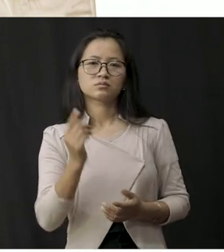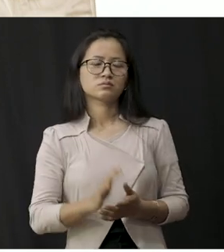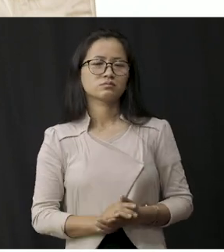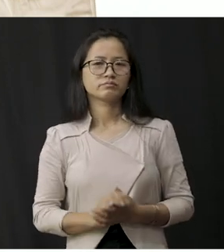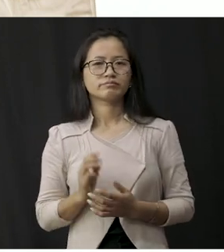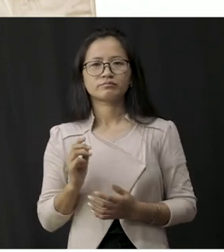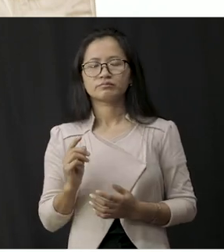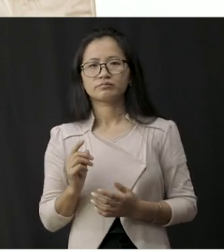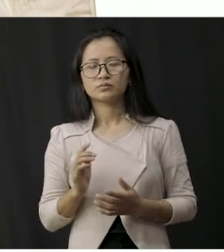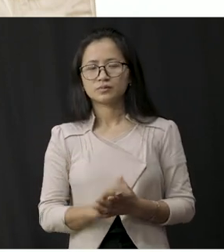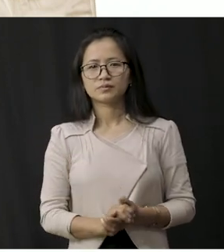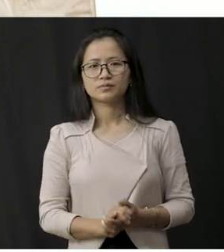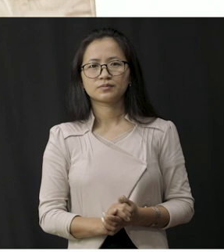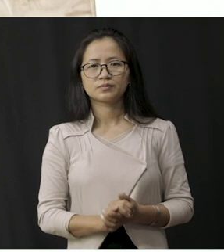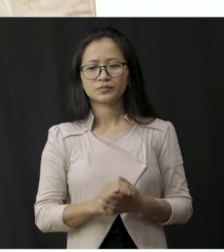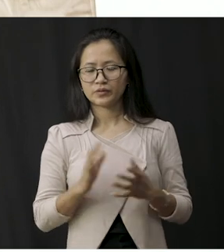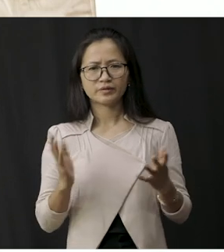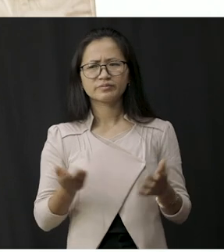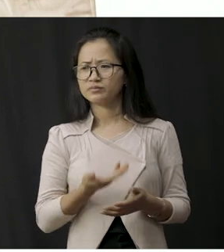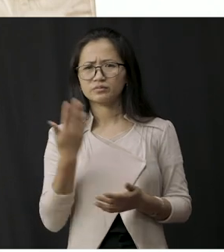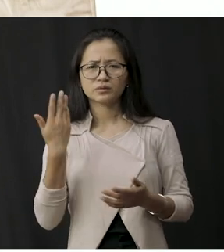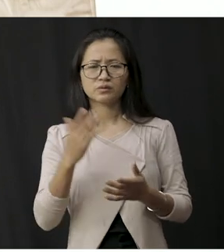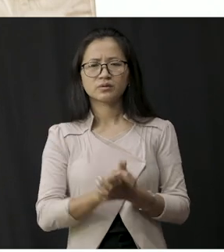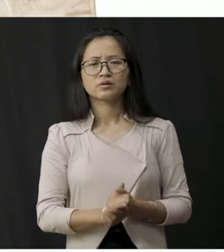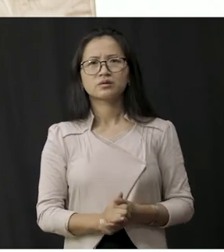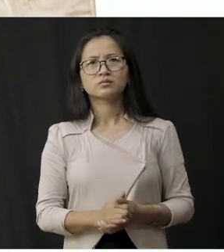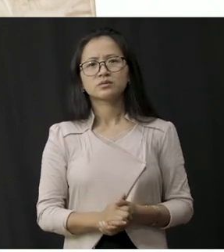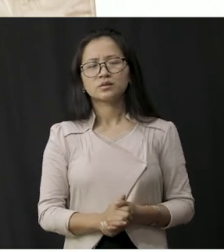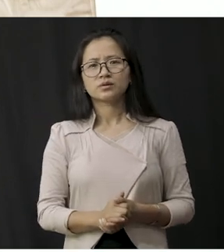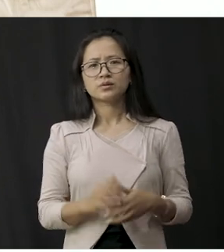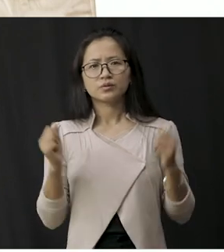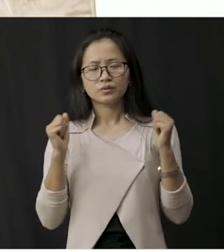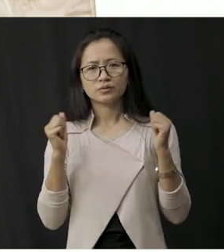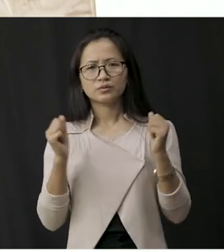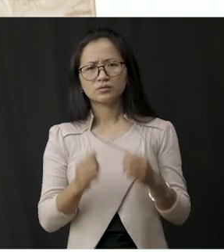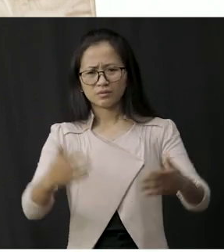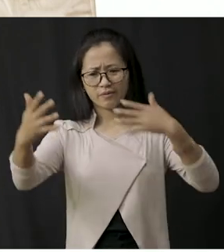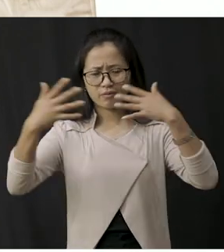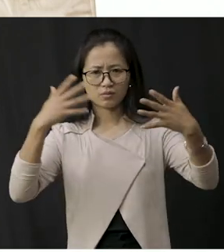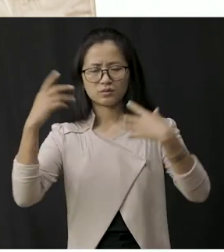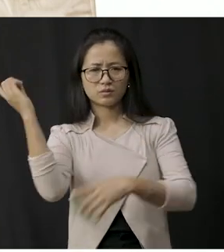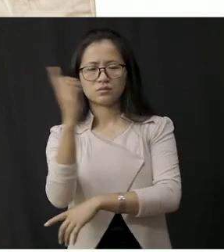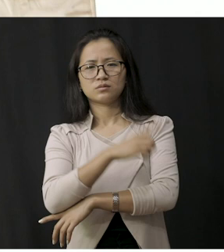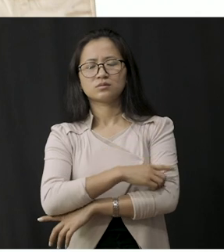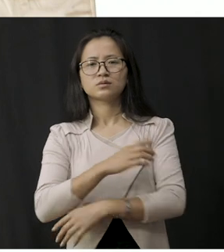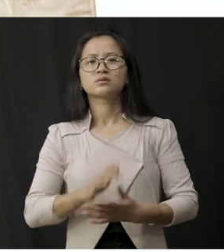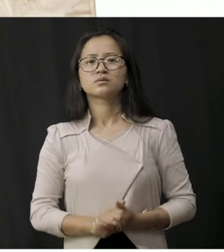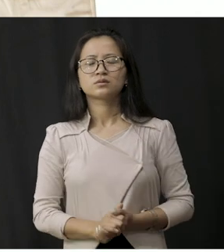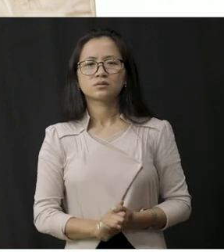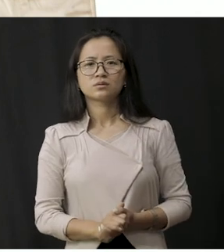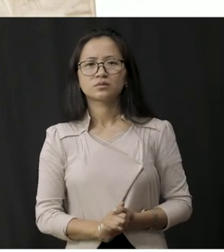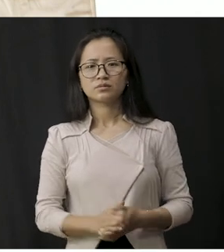of clothes during winter during windy days we will not use this type of clothes during